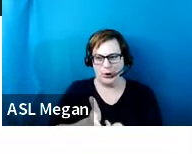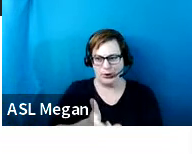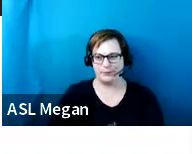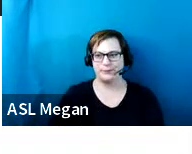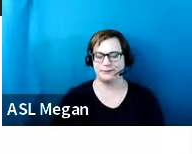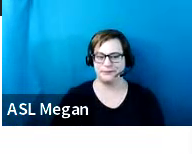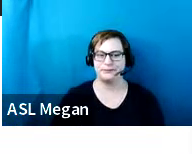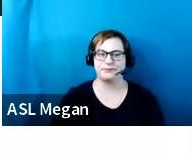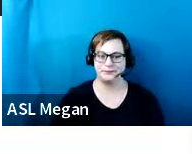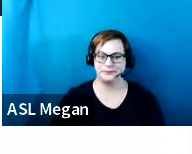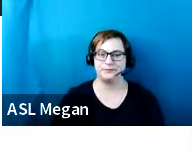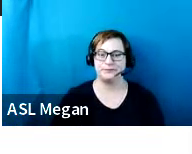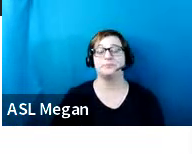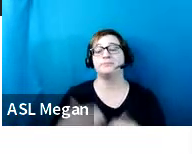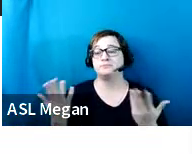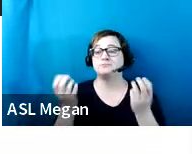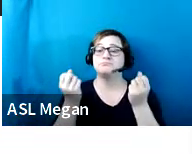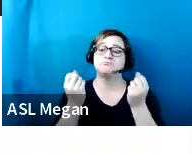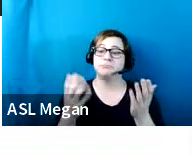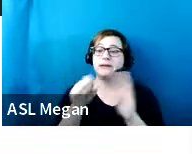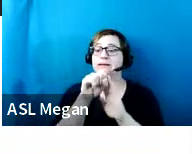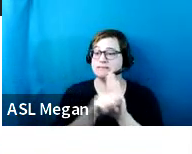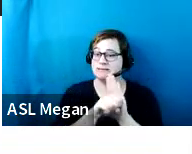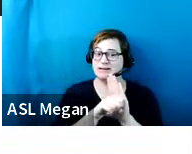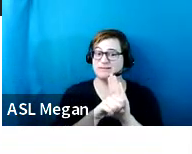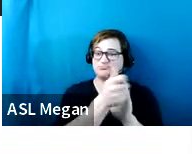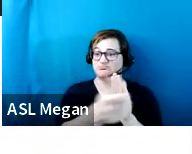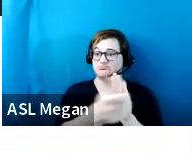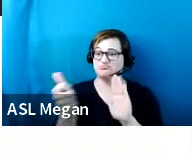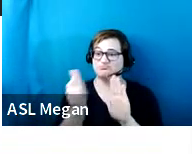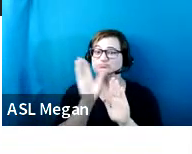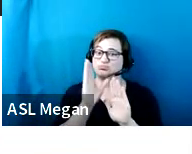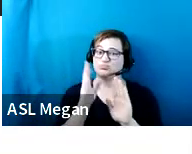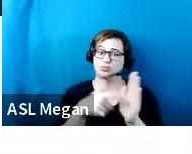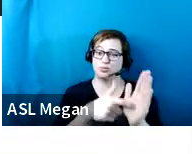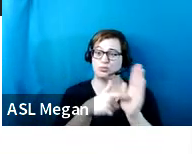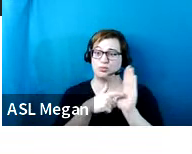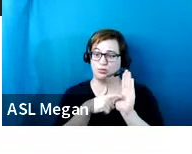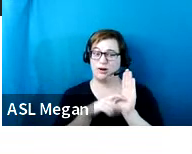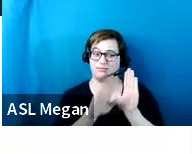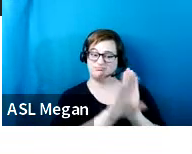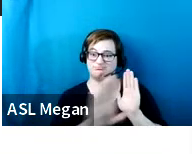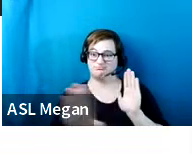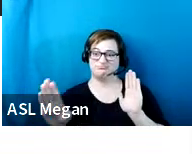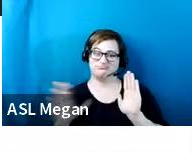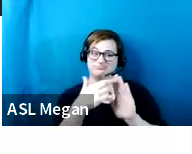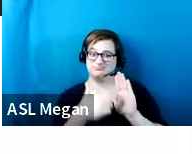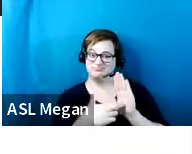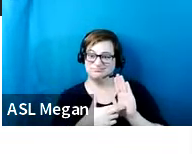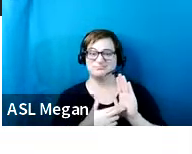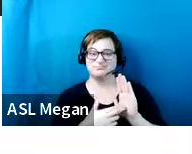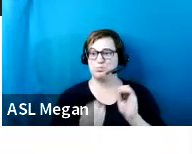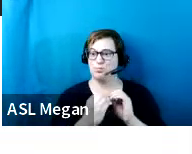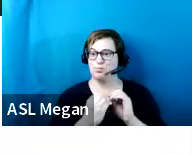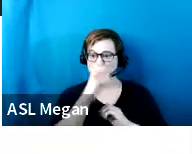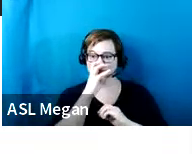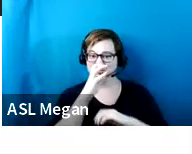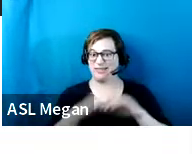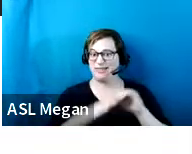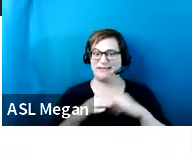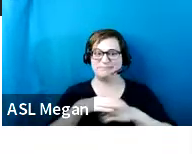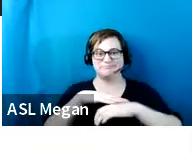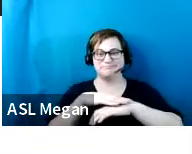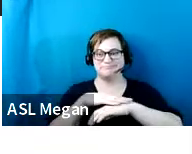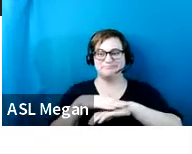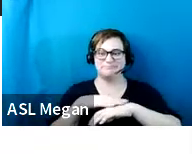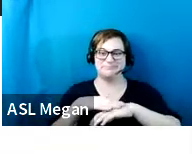Now, many states are going to have their own requirements that are going to be stricter than this bare minimum federal